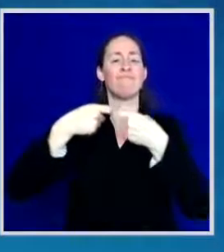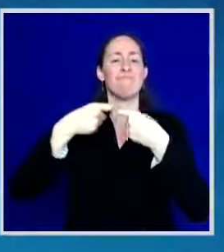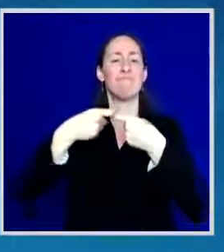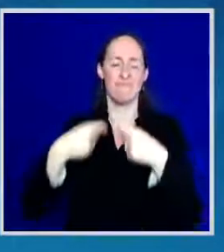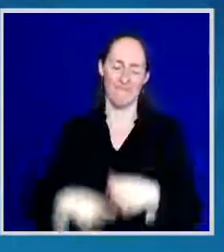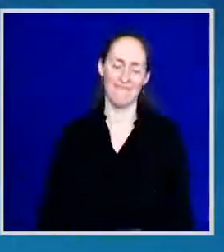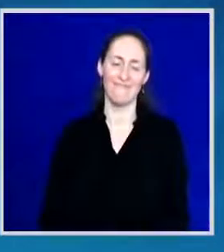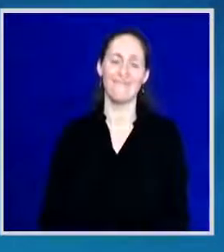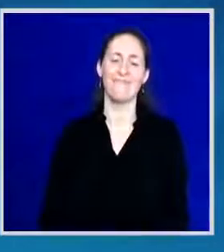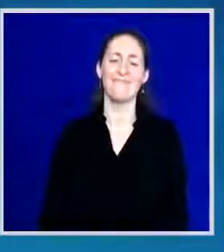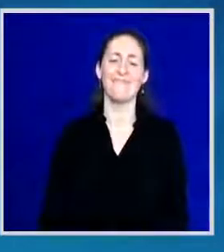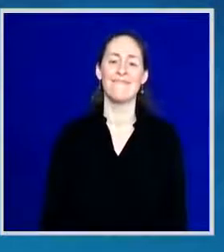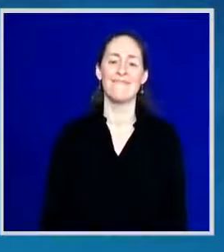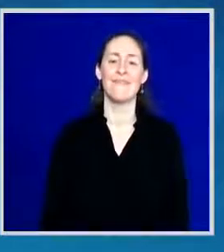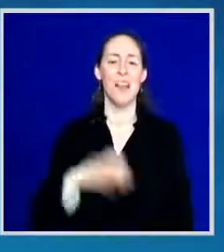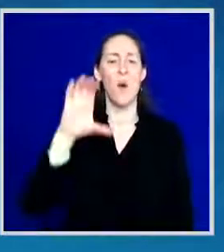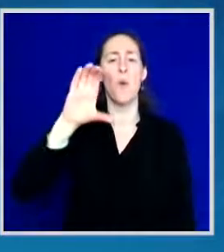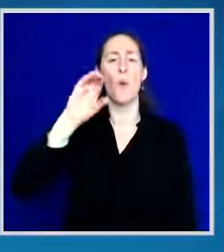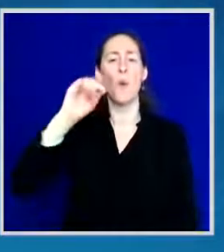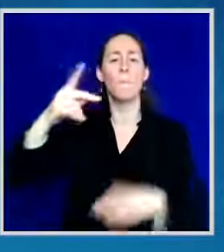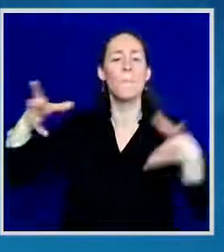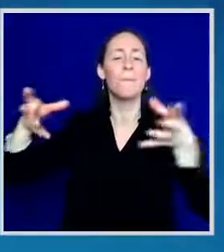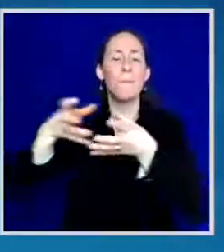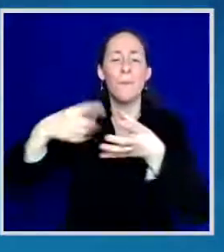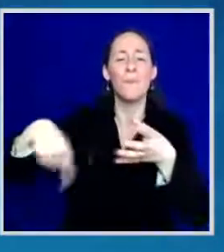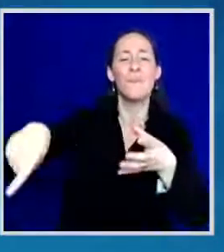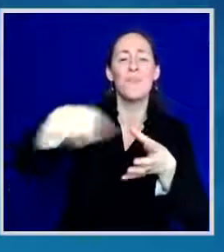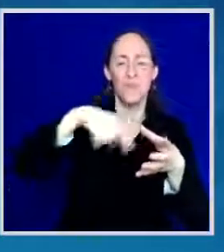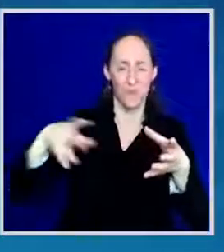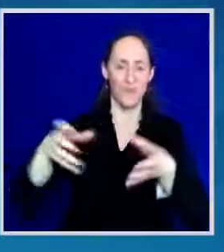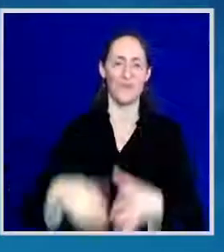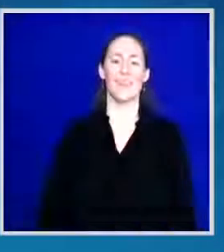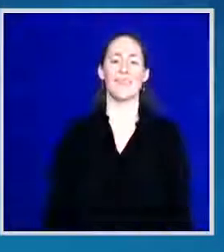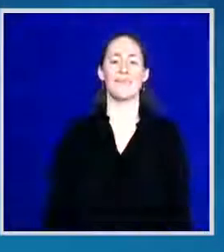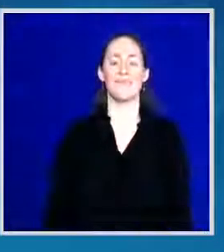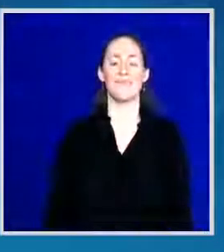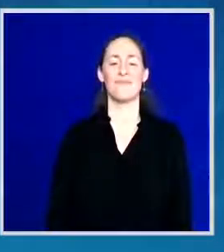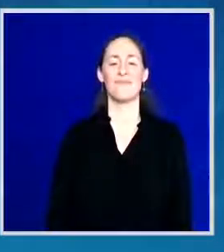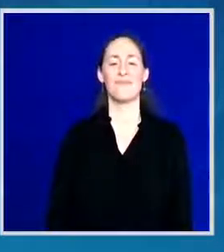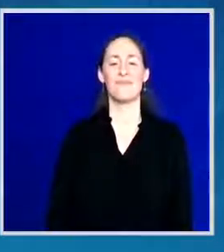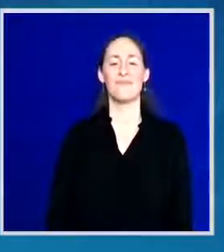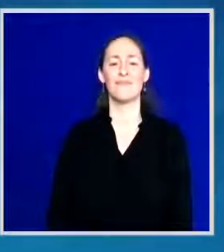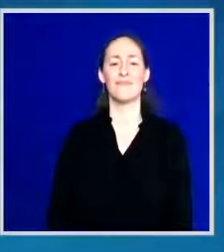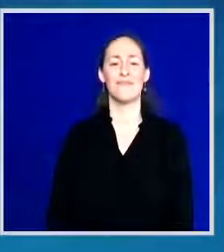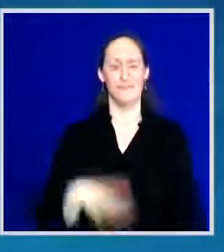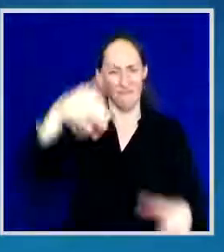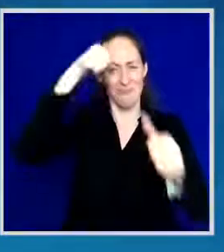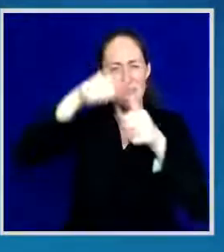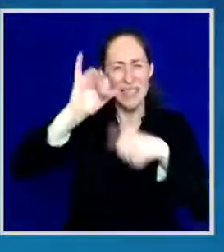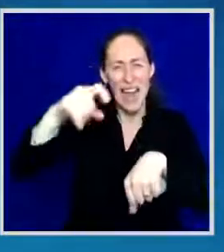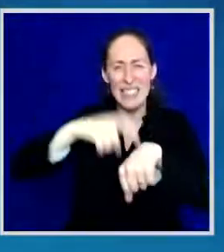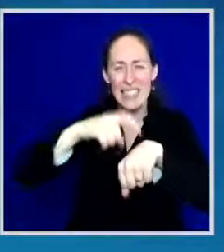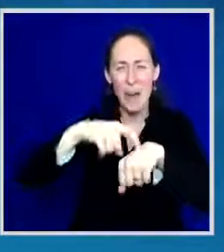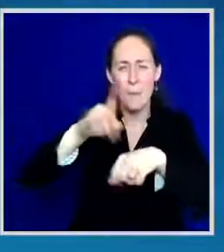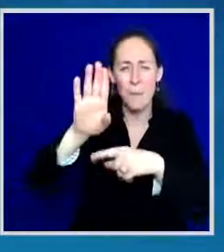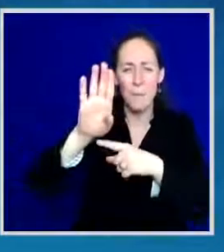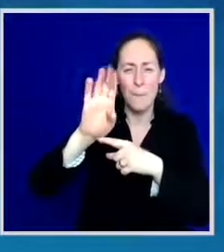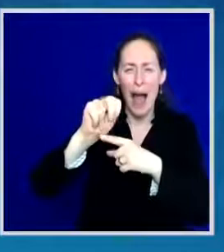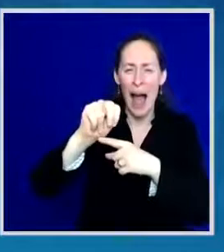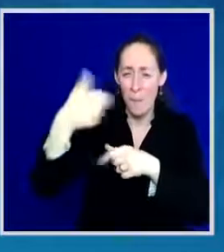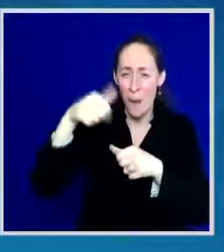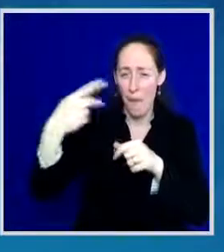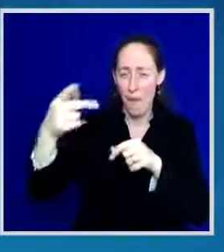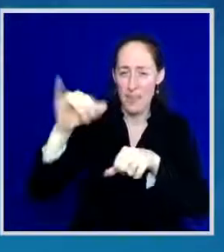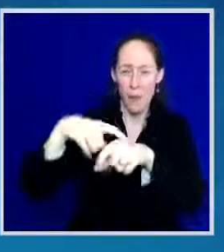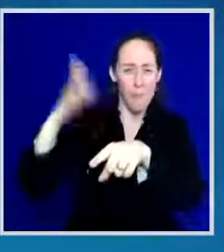remembering that in 1936, Ben Cardin and Chris, you'll probably remember Congress, and together with Congressman